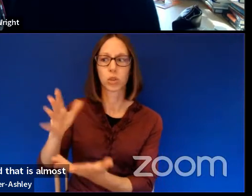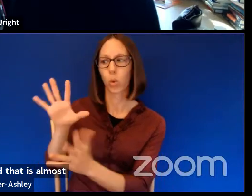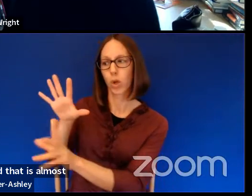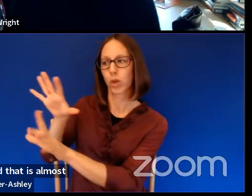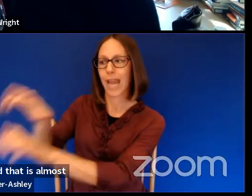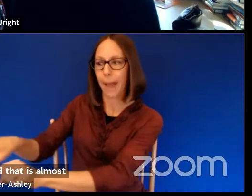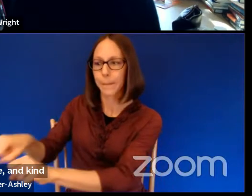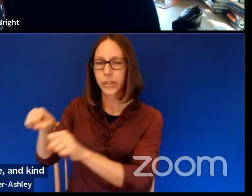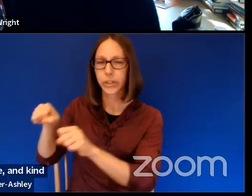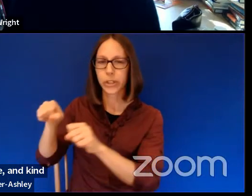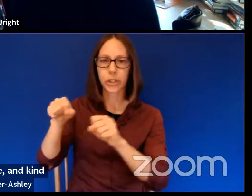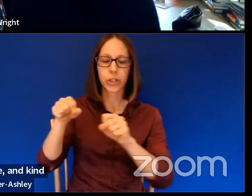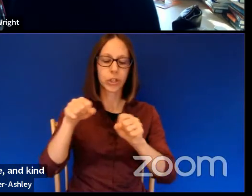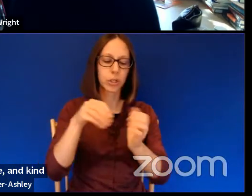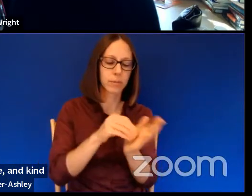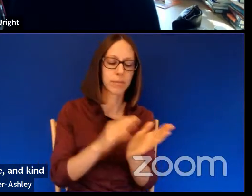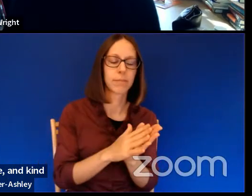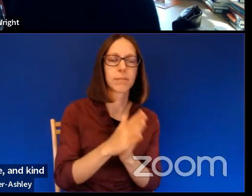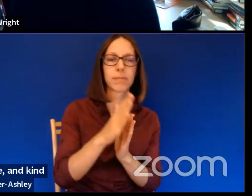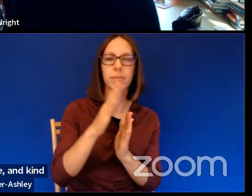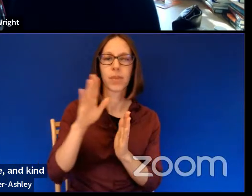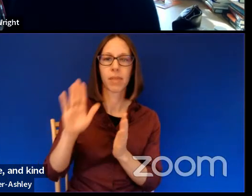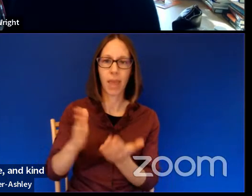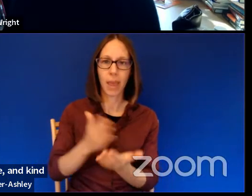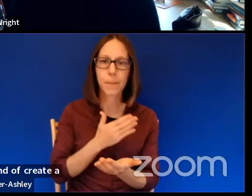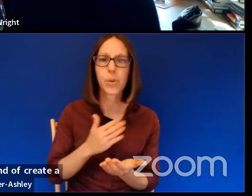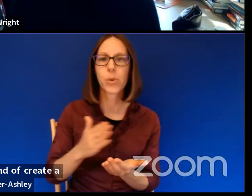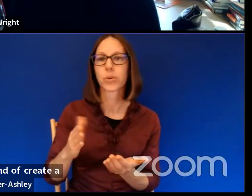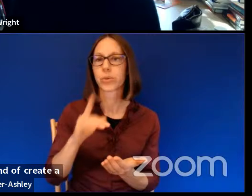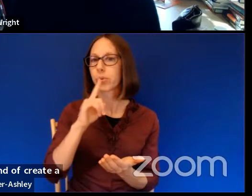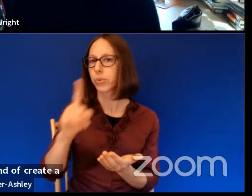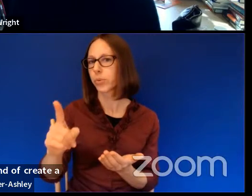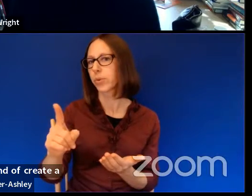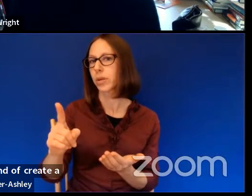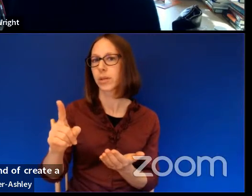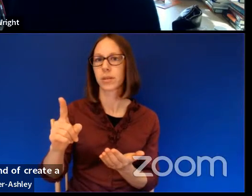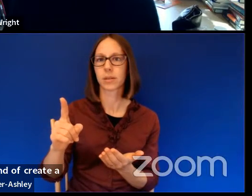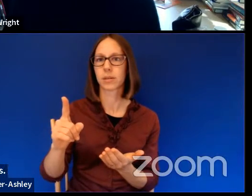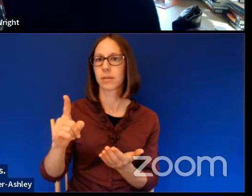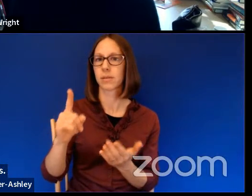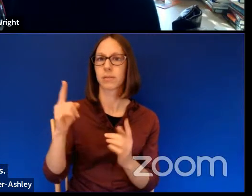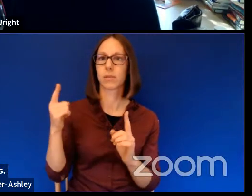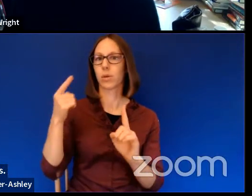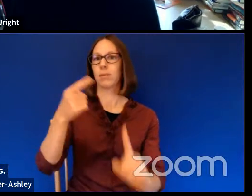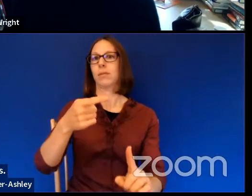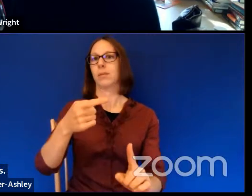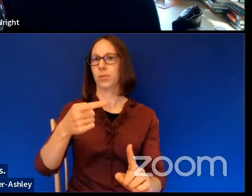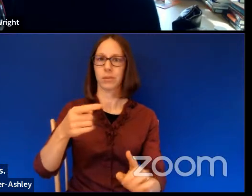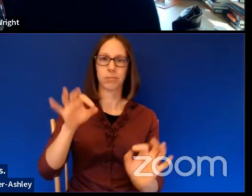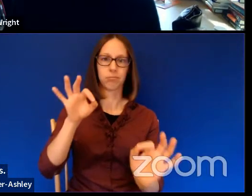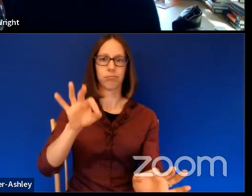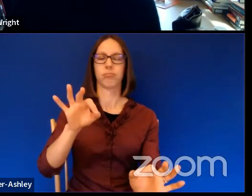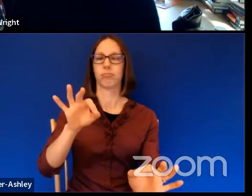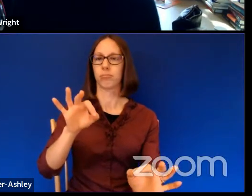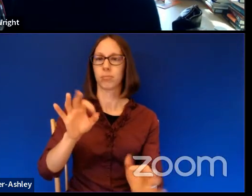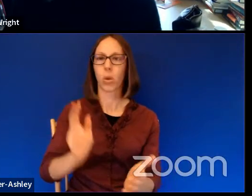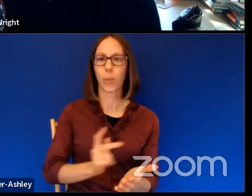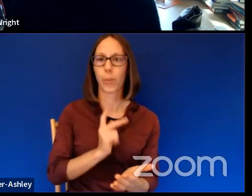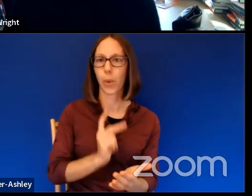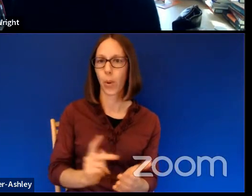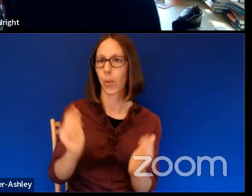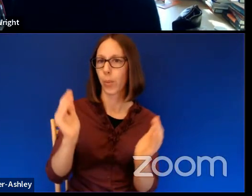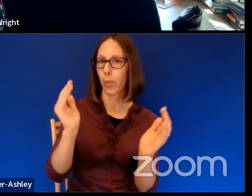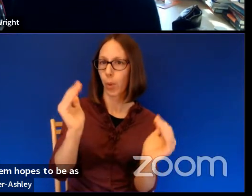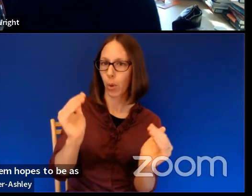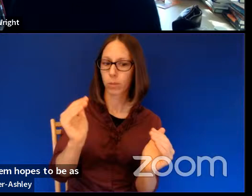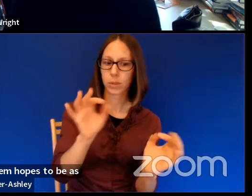and kind of create a space where that music is the ideal. And you're, you're, you're, know, the poem hopes to be as good as, as